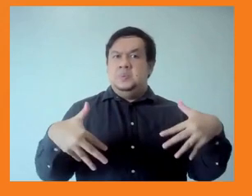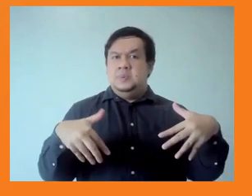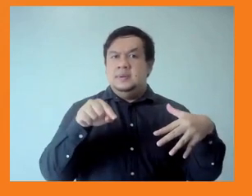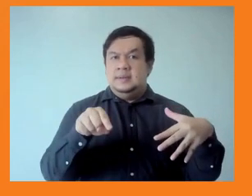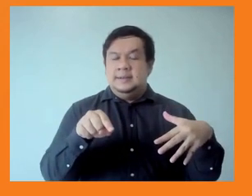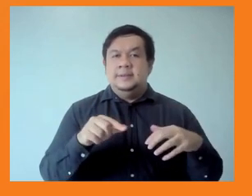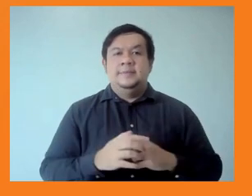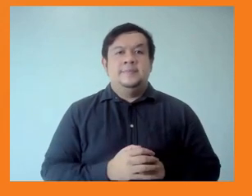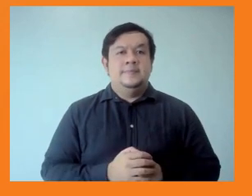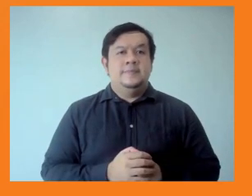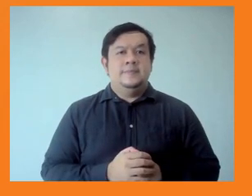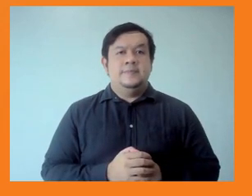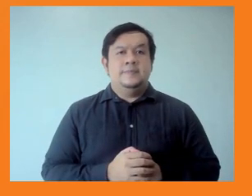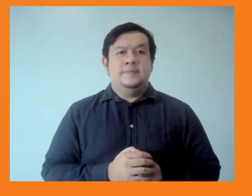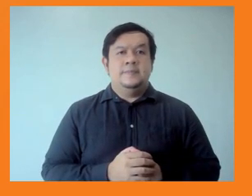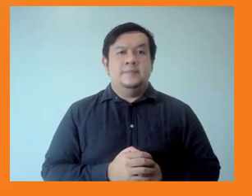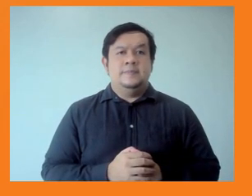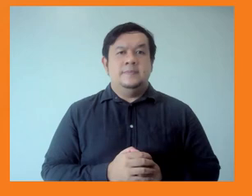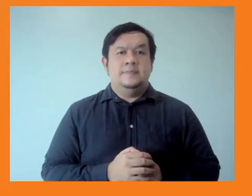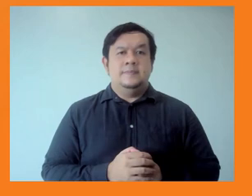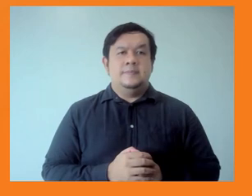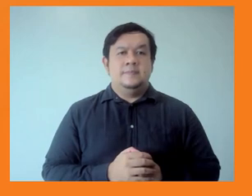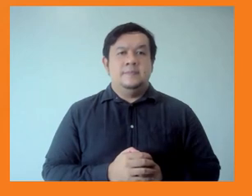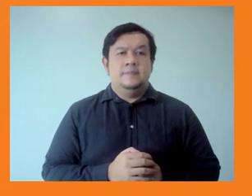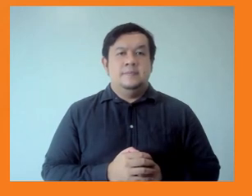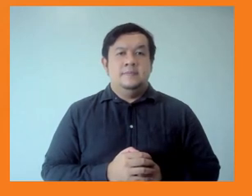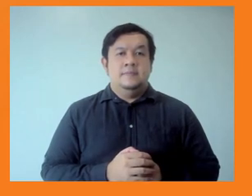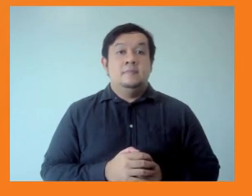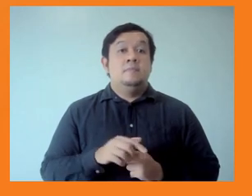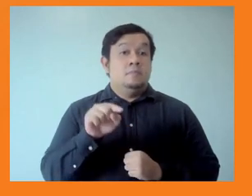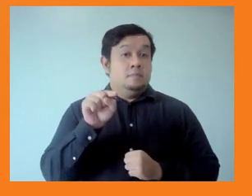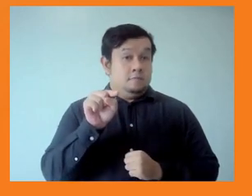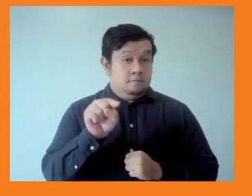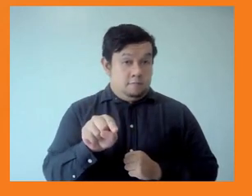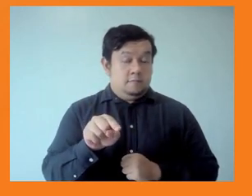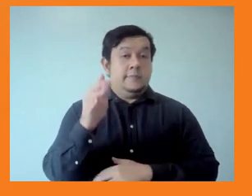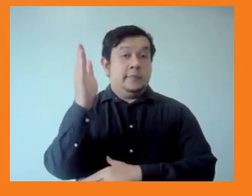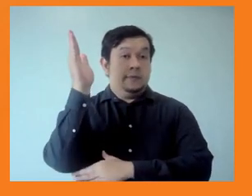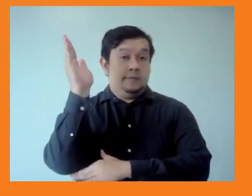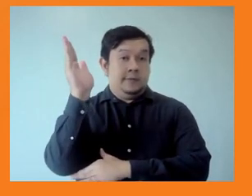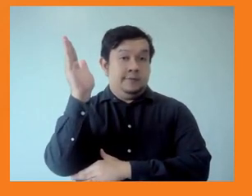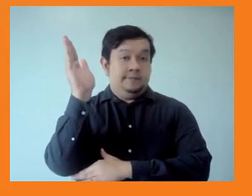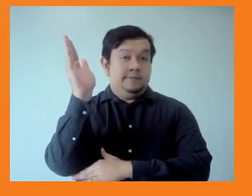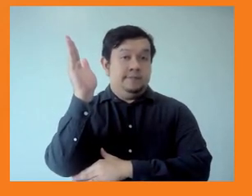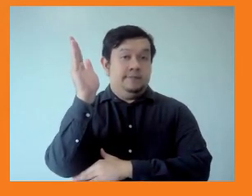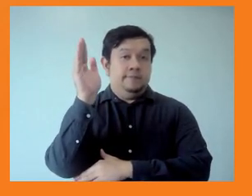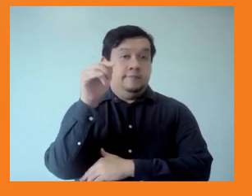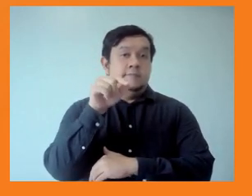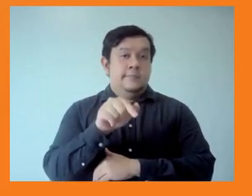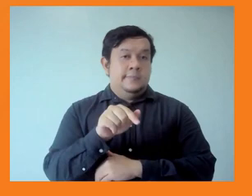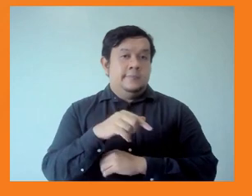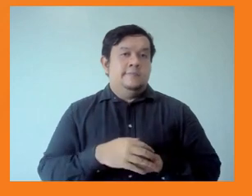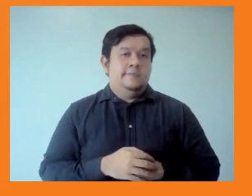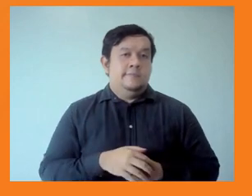Which is actually a quote from a recent speech made by Antonio Guterres, the Secretary General of the United